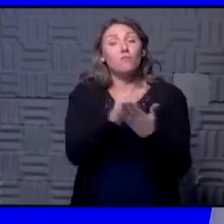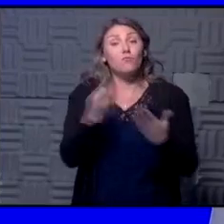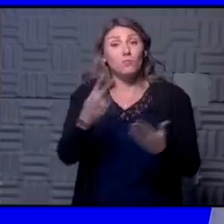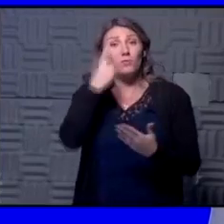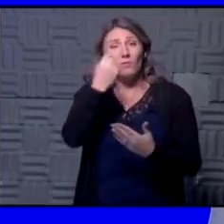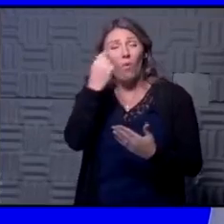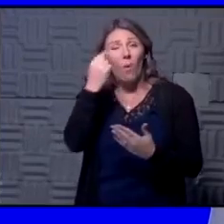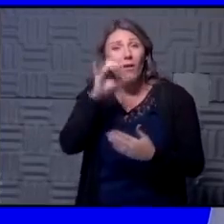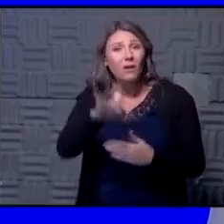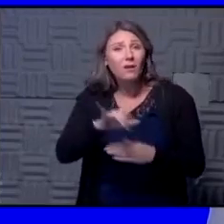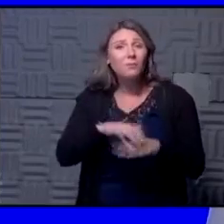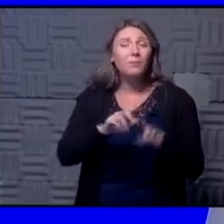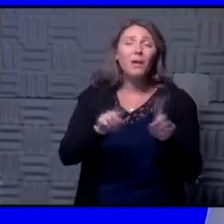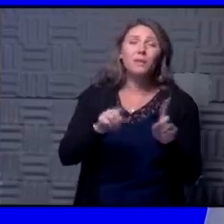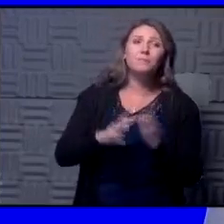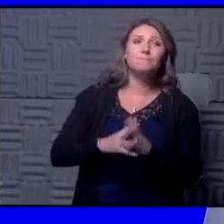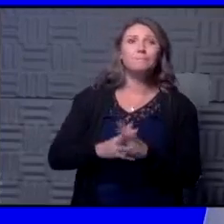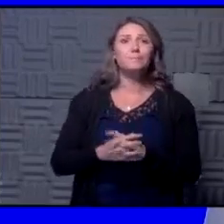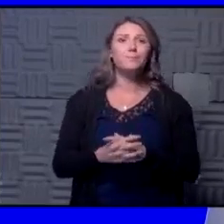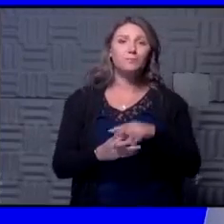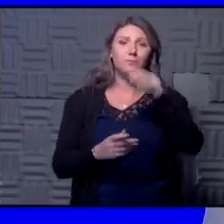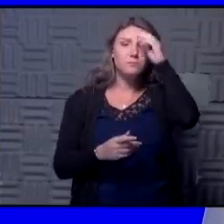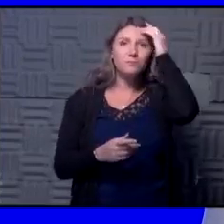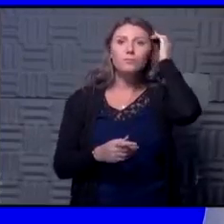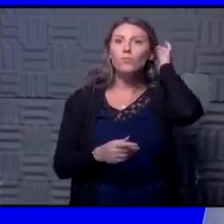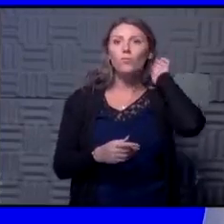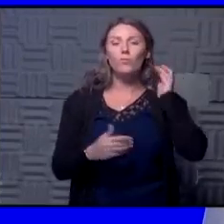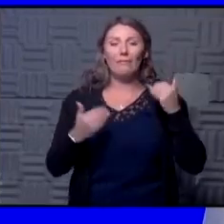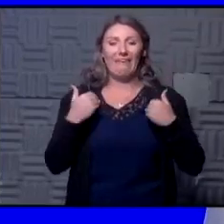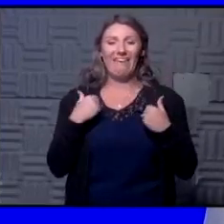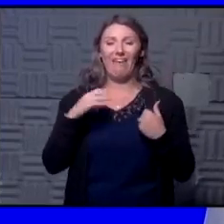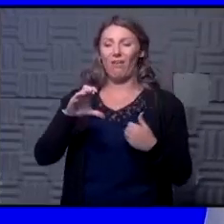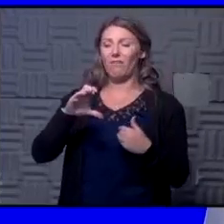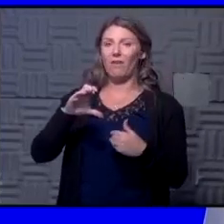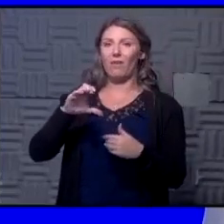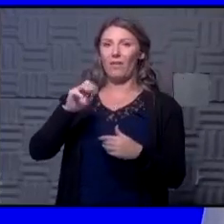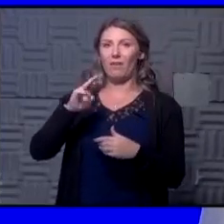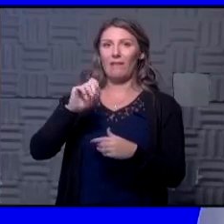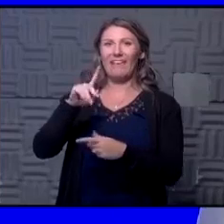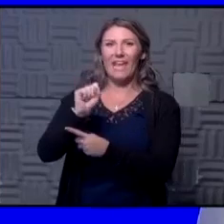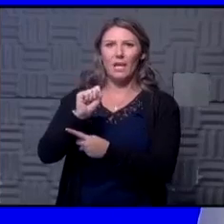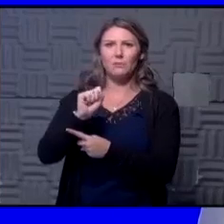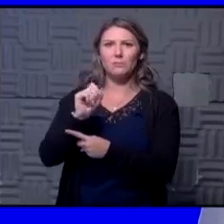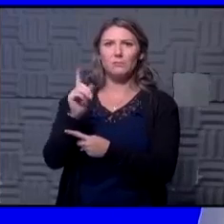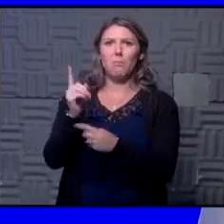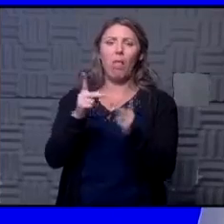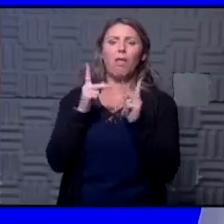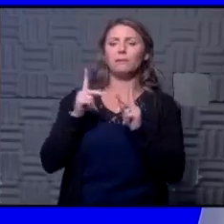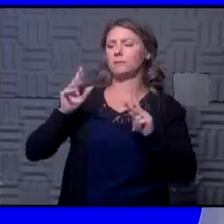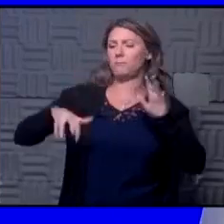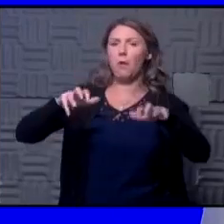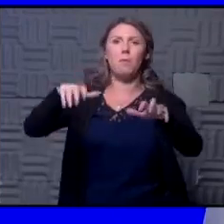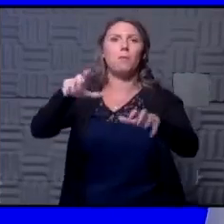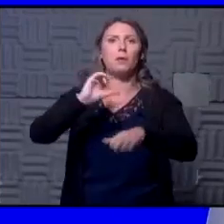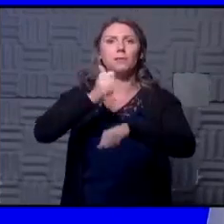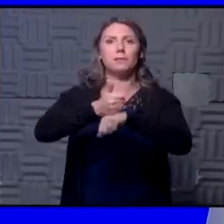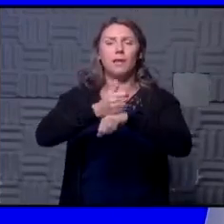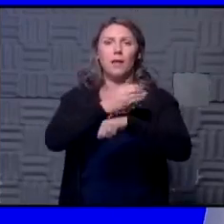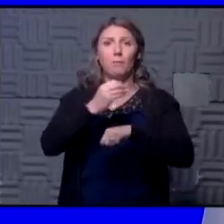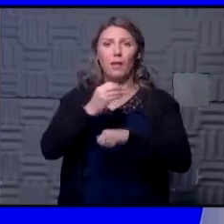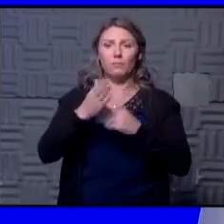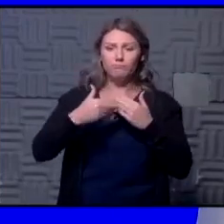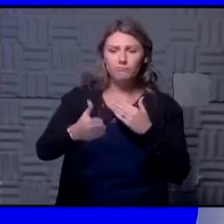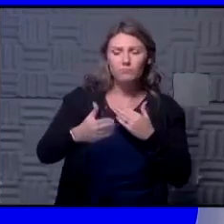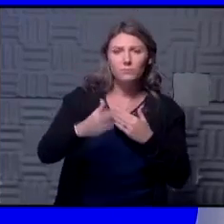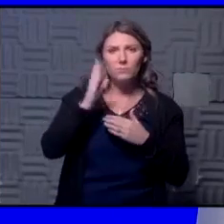that again there are certainly camps that are that are wanting to do that that is moving